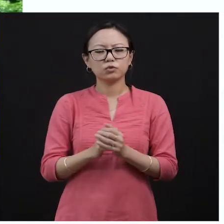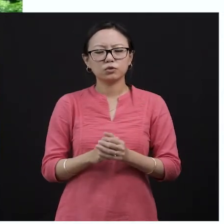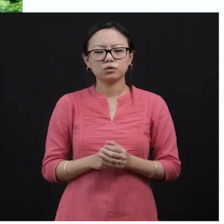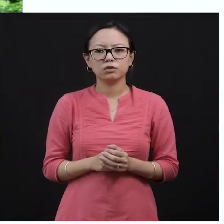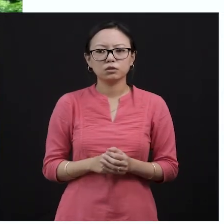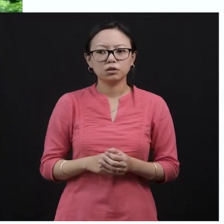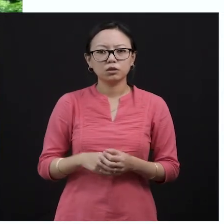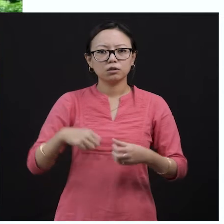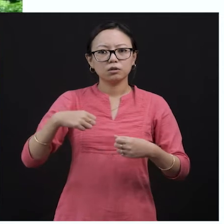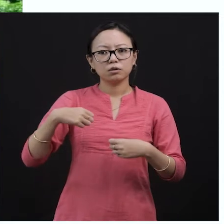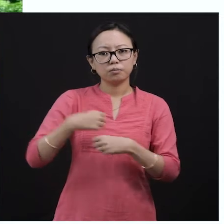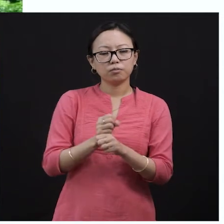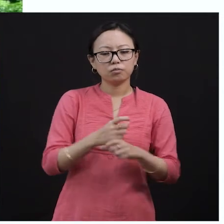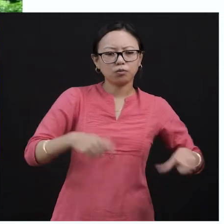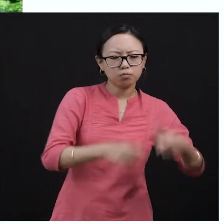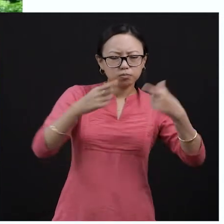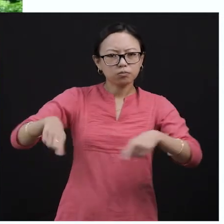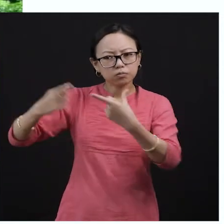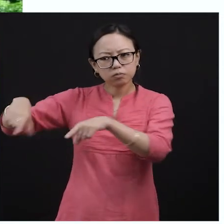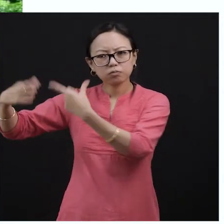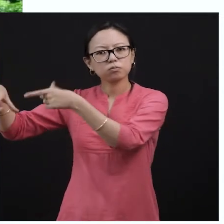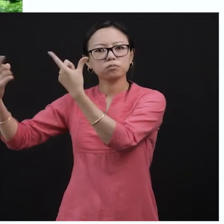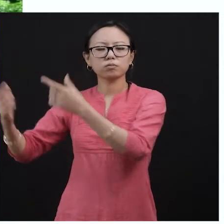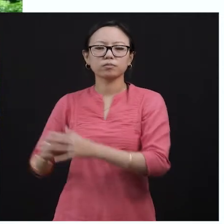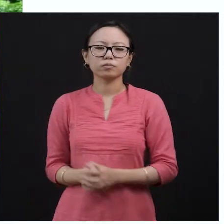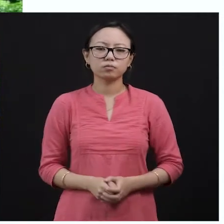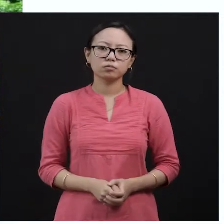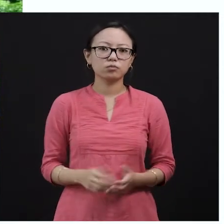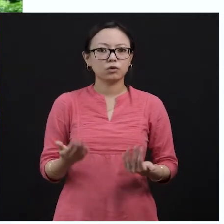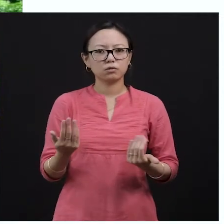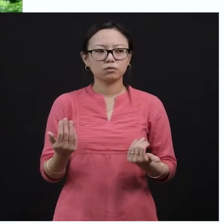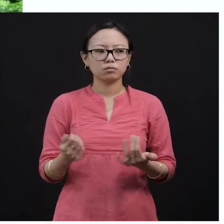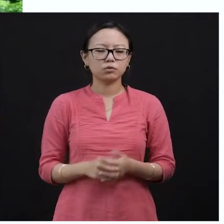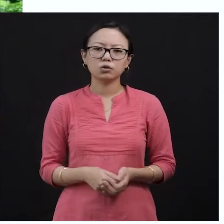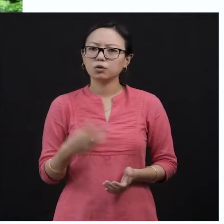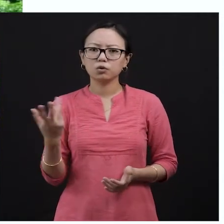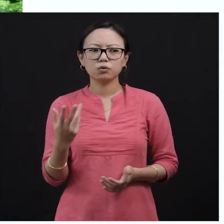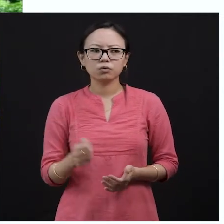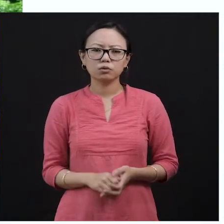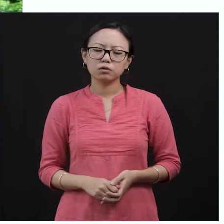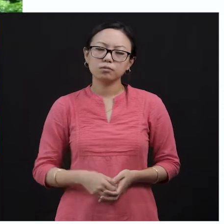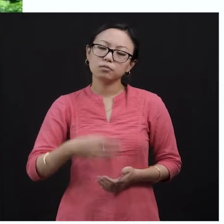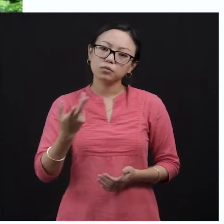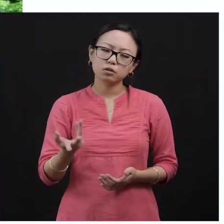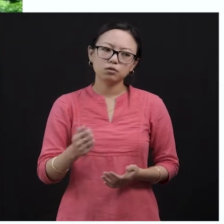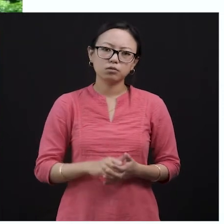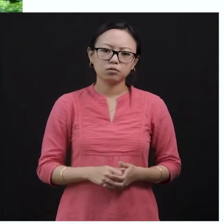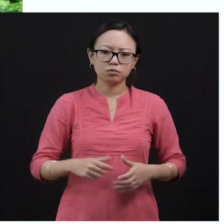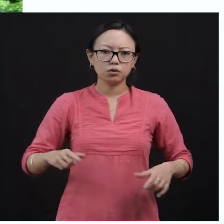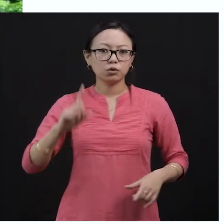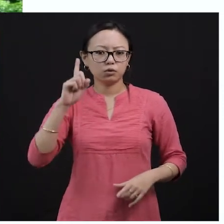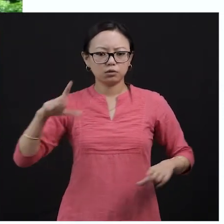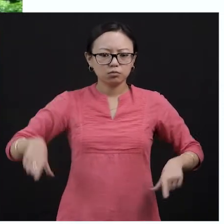there will be some roots hanging down. And when this root touches the ground, new plants will sprout out. That is why a banyan